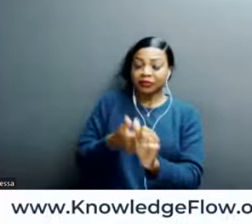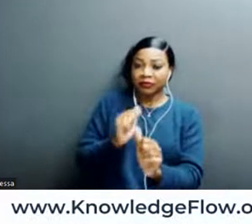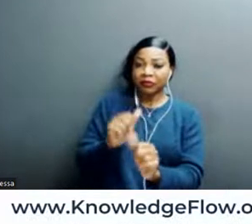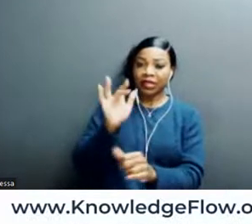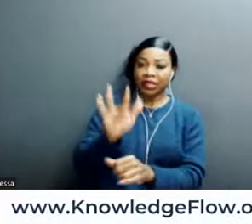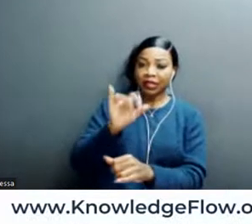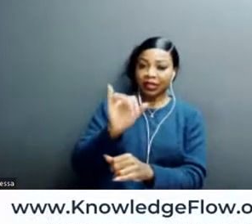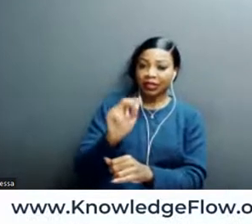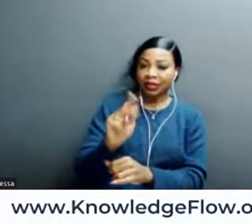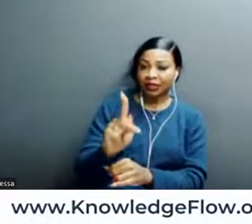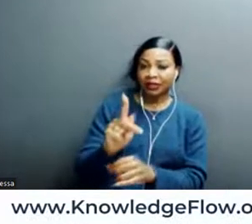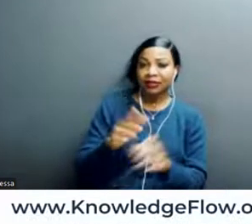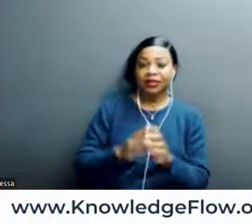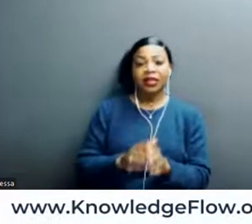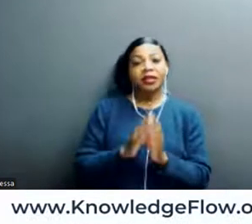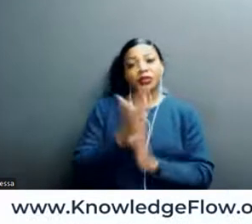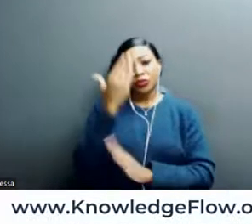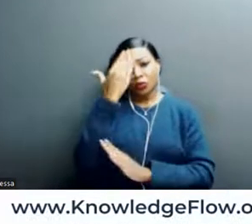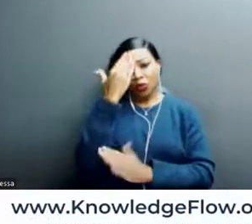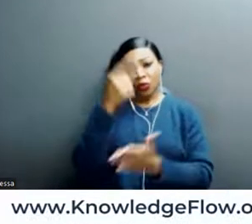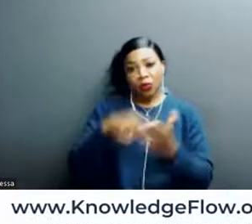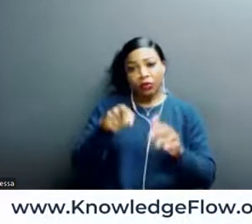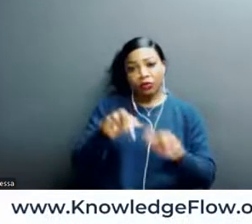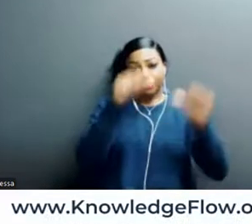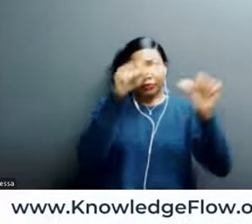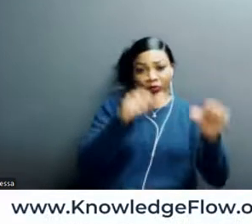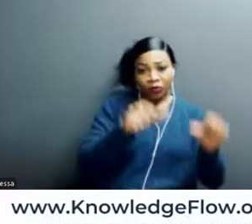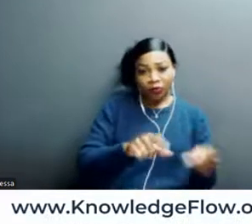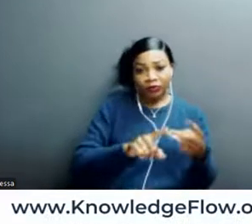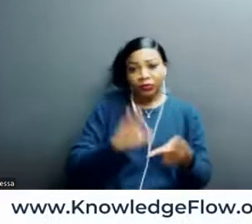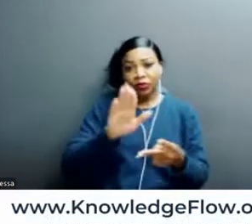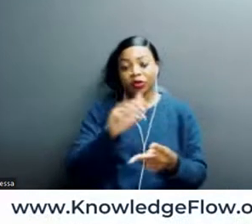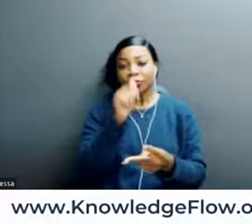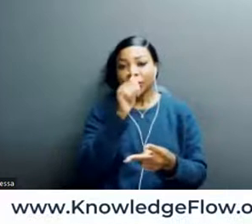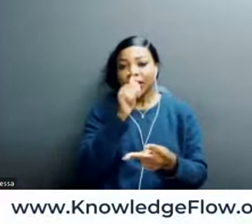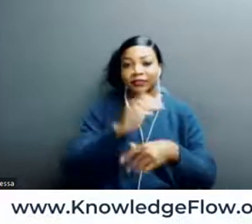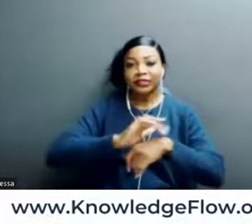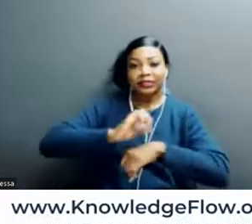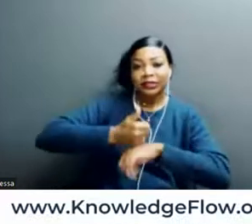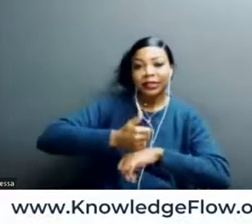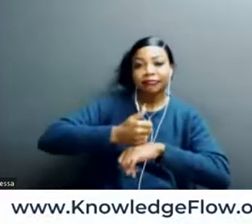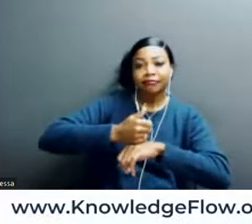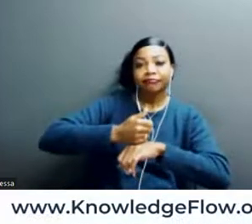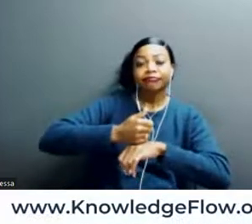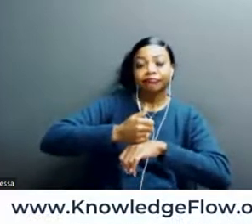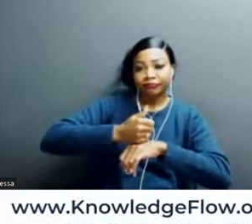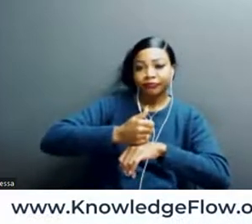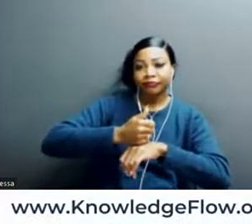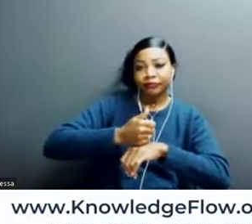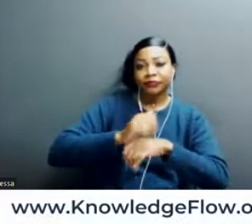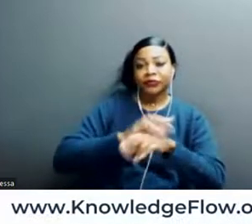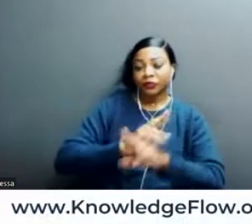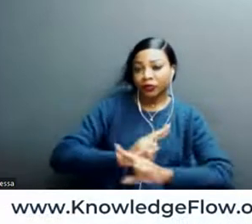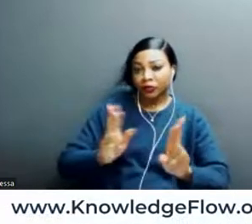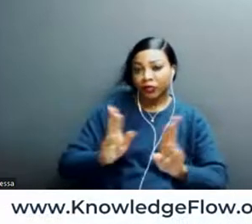Yeah, just being aware of what you're posting and your privacy settings on the app. So, if you're, you know, public, everyone